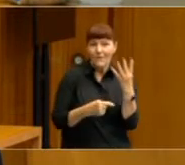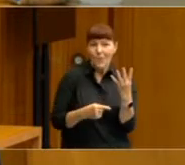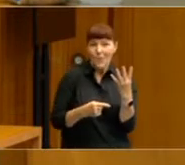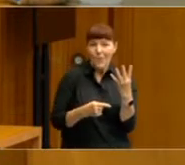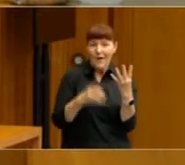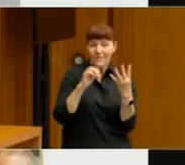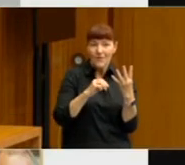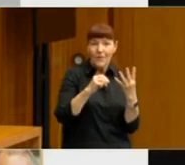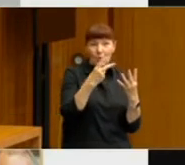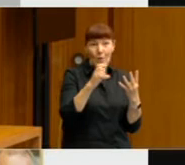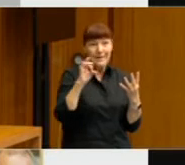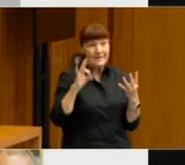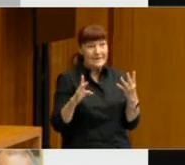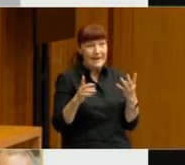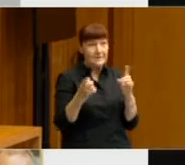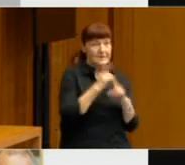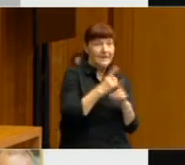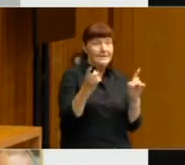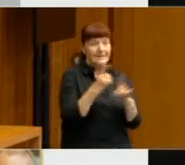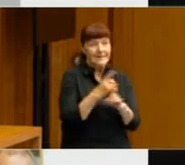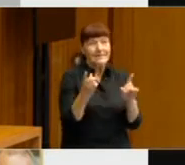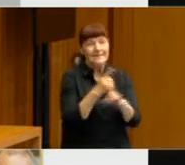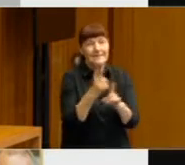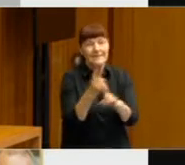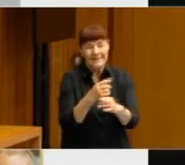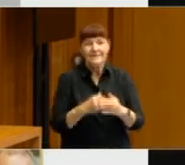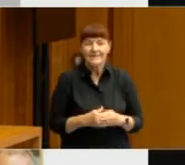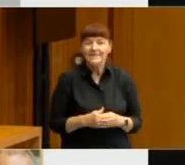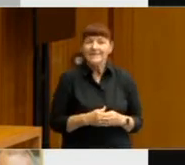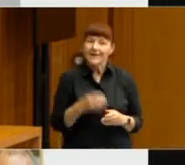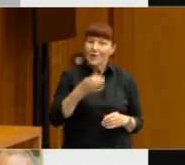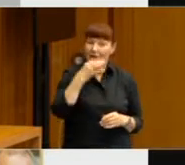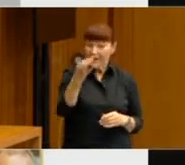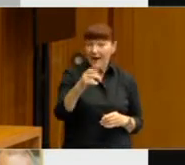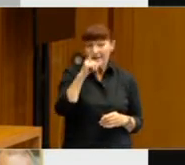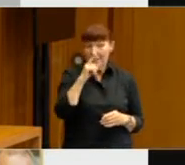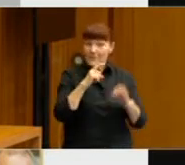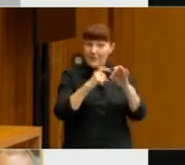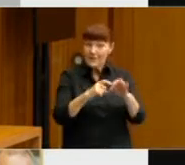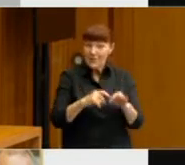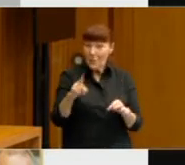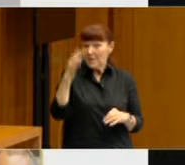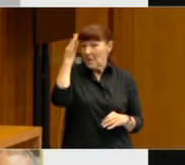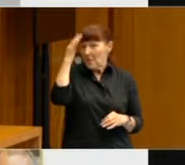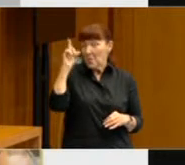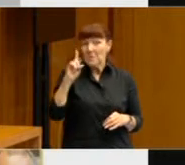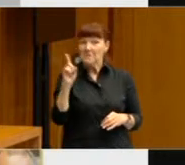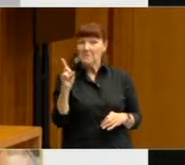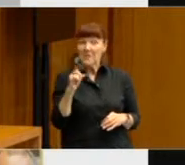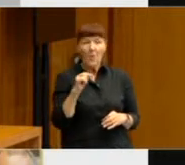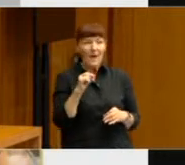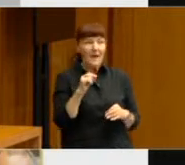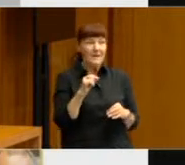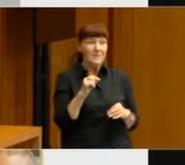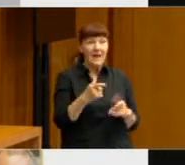period since 2010. We've always asked the people in our surveys what they thought of these leadership